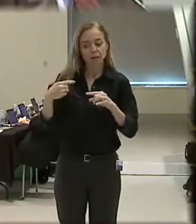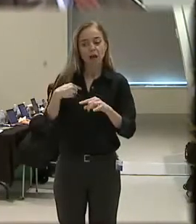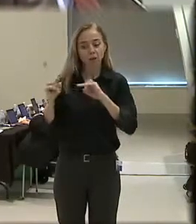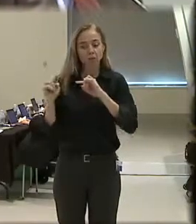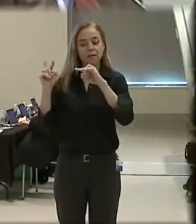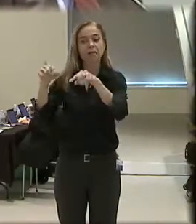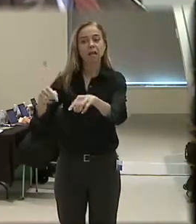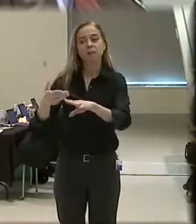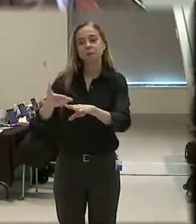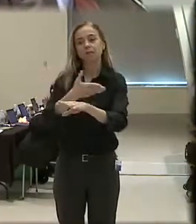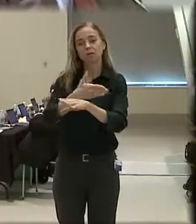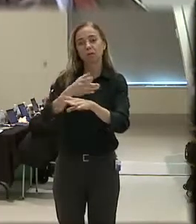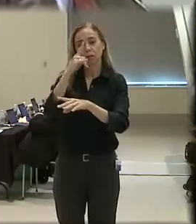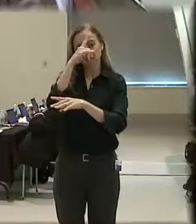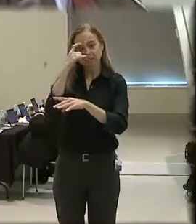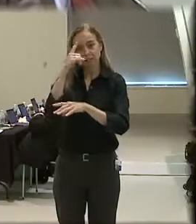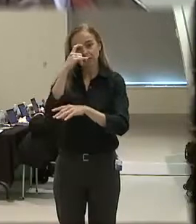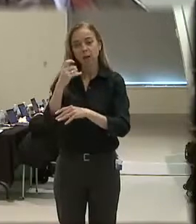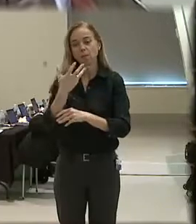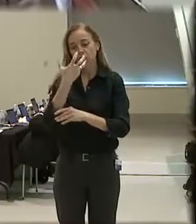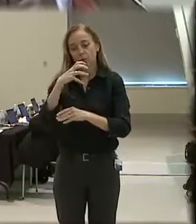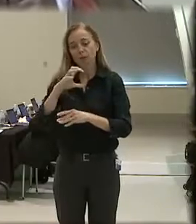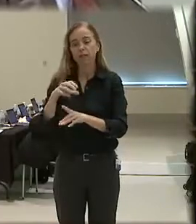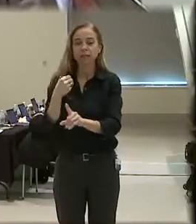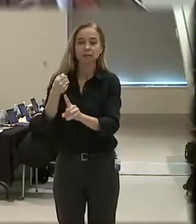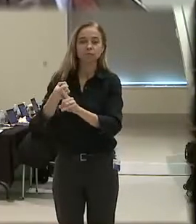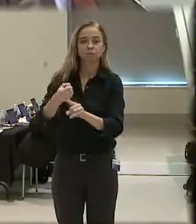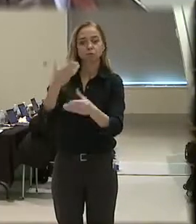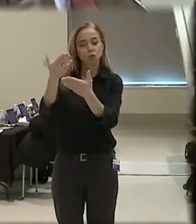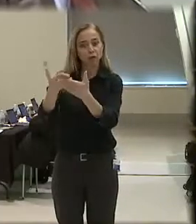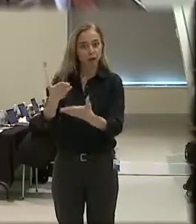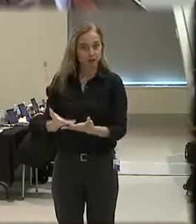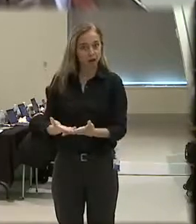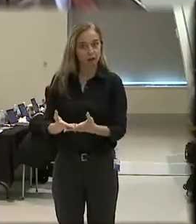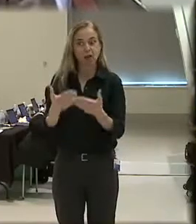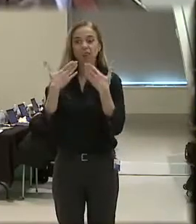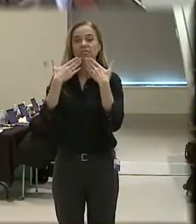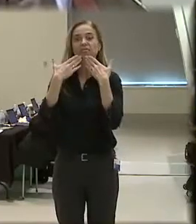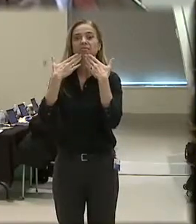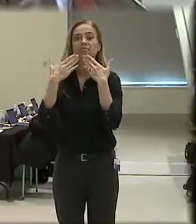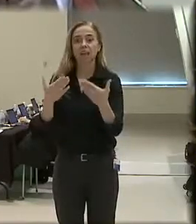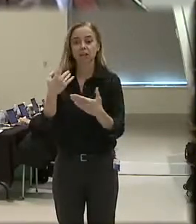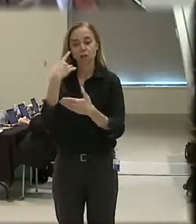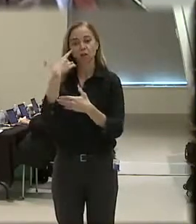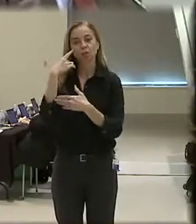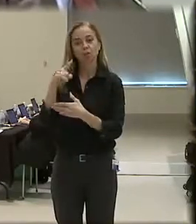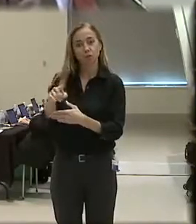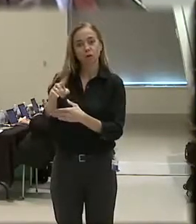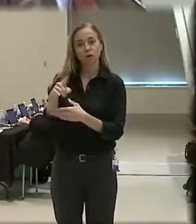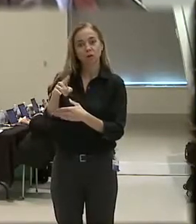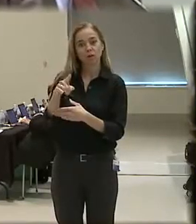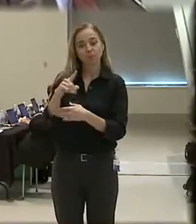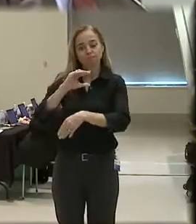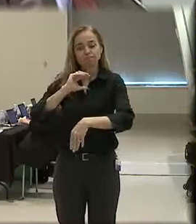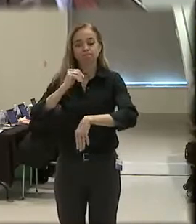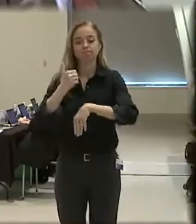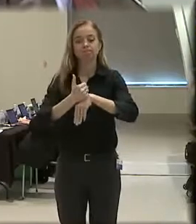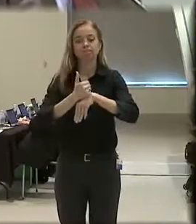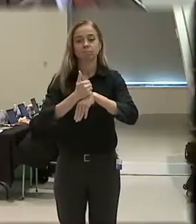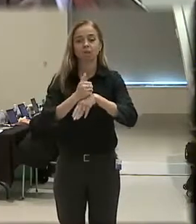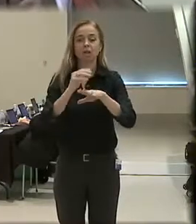before the summer heat hits to verify this. So thank you for laying out an